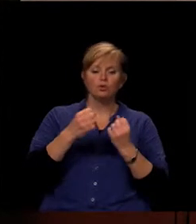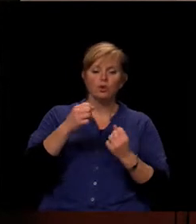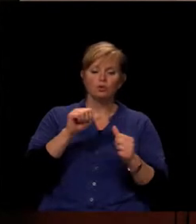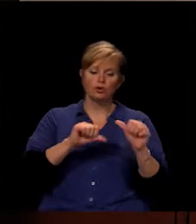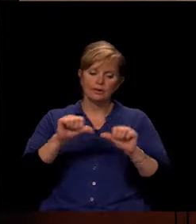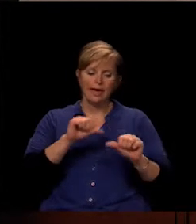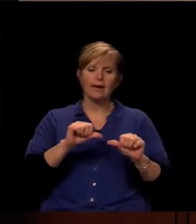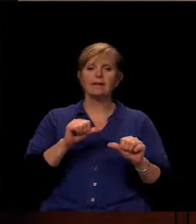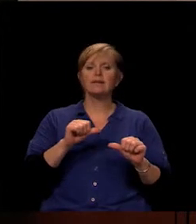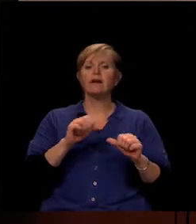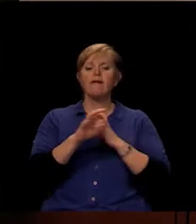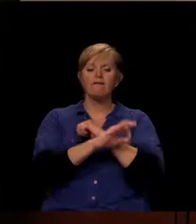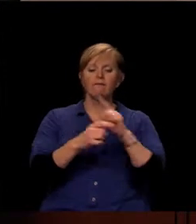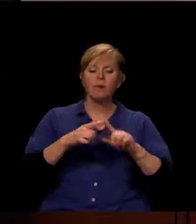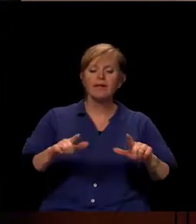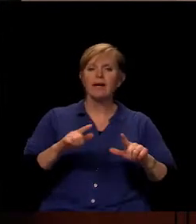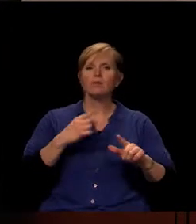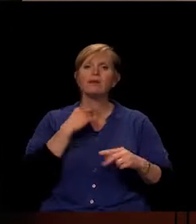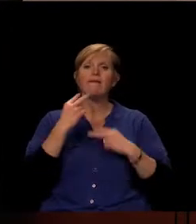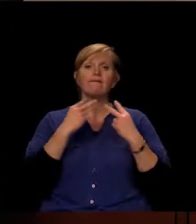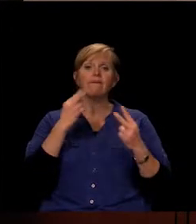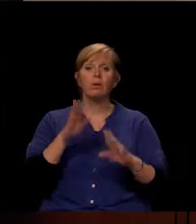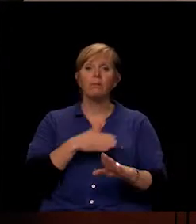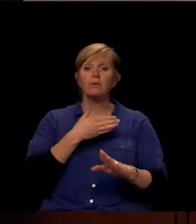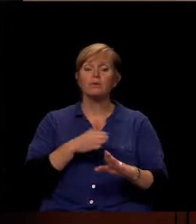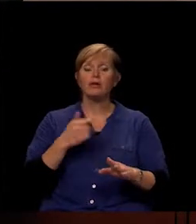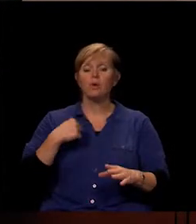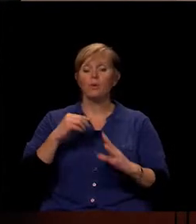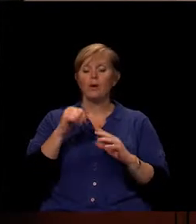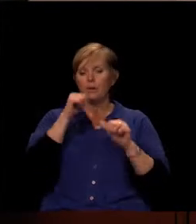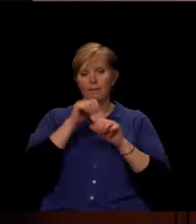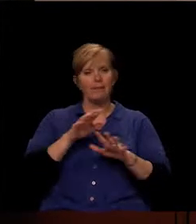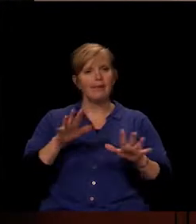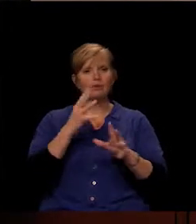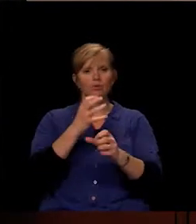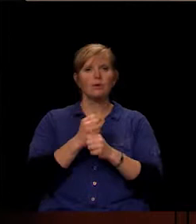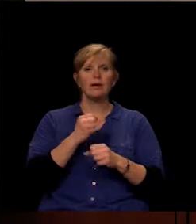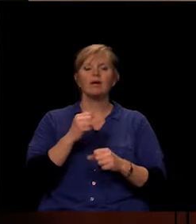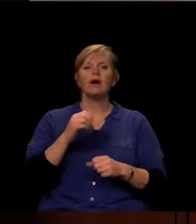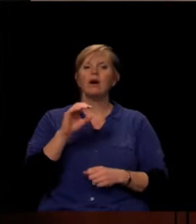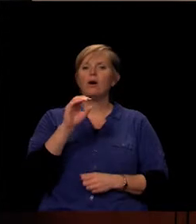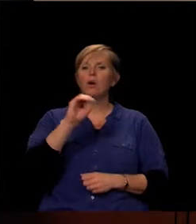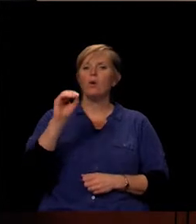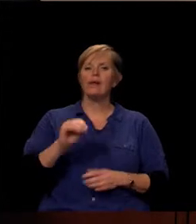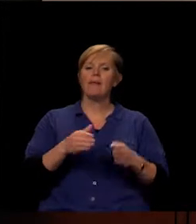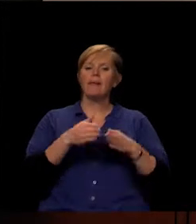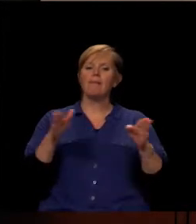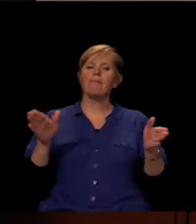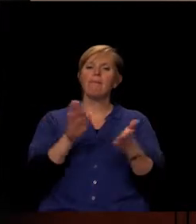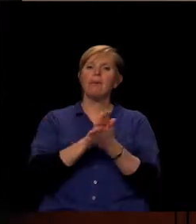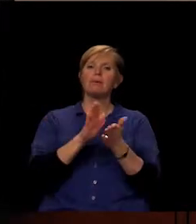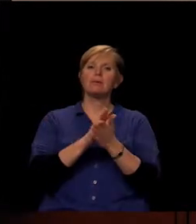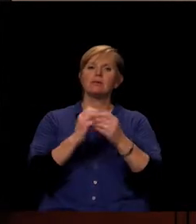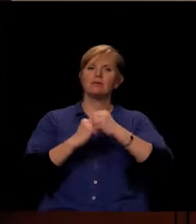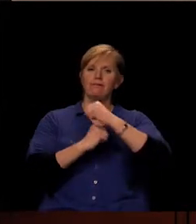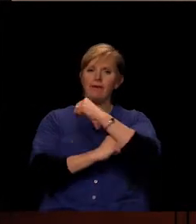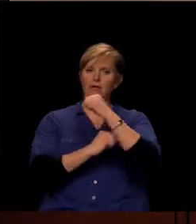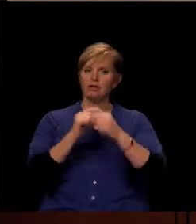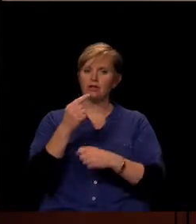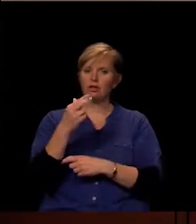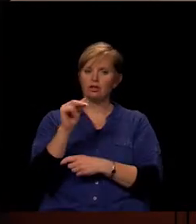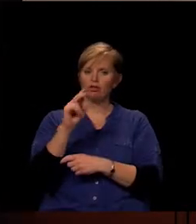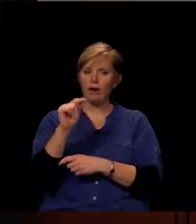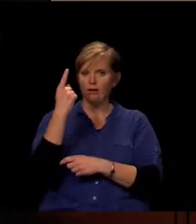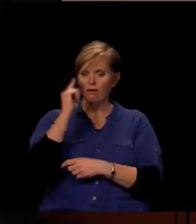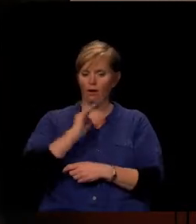music. We were blessed to get a Latham Public Schools Foundation grant, and this was for our library. And what we noticed in our